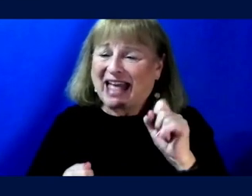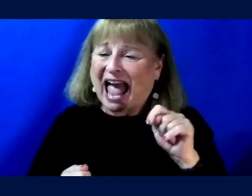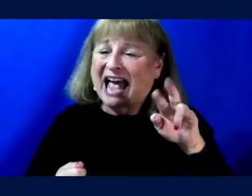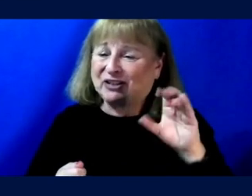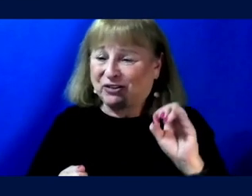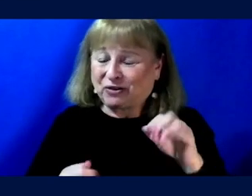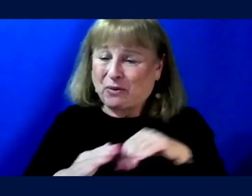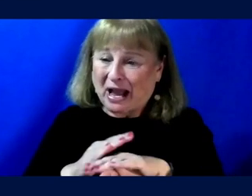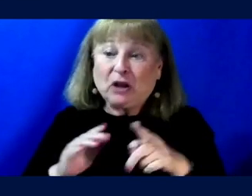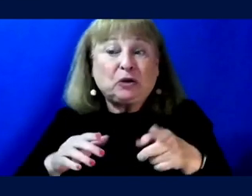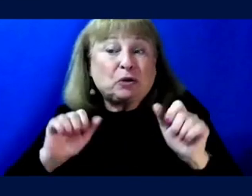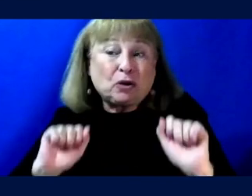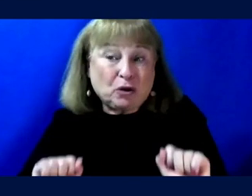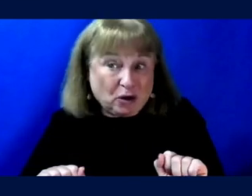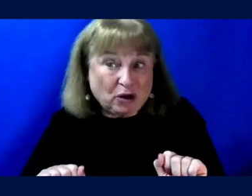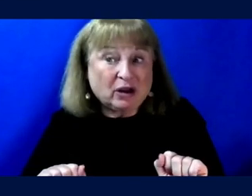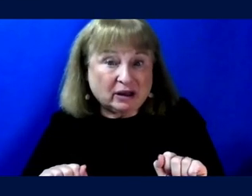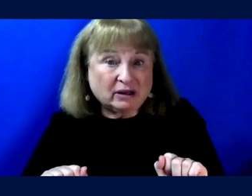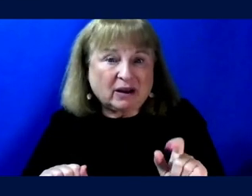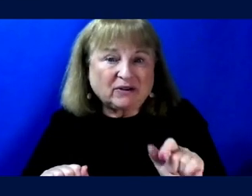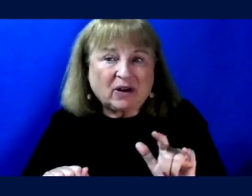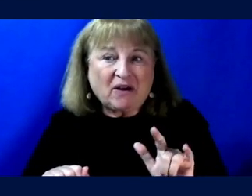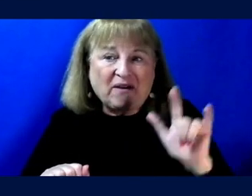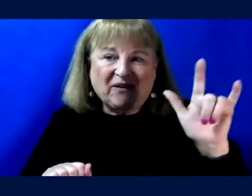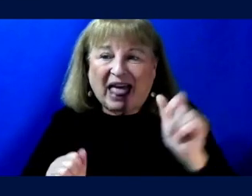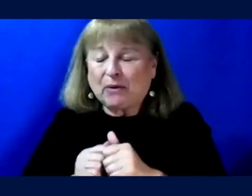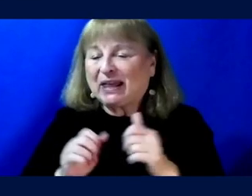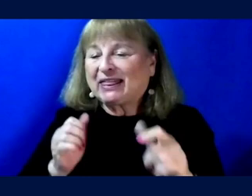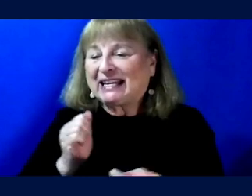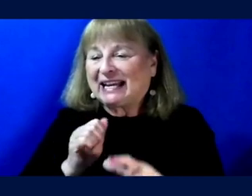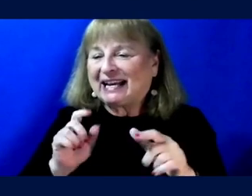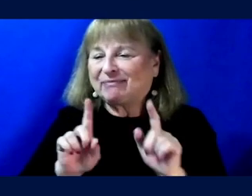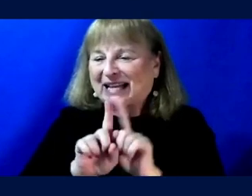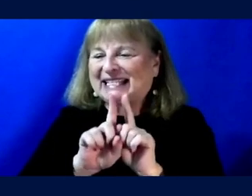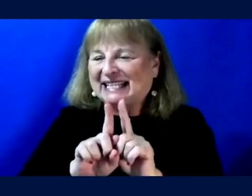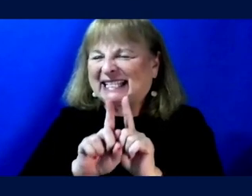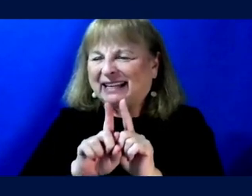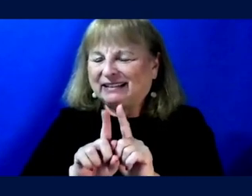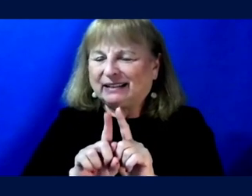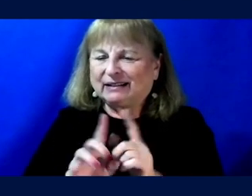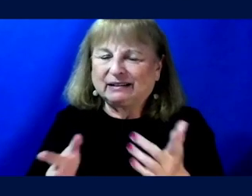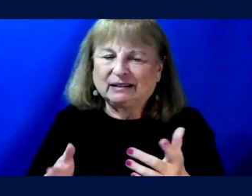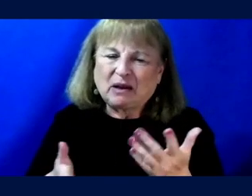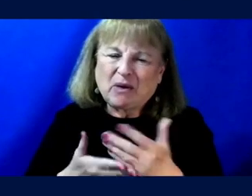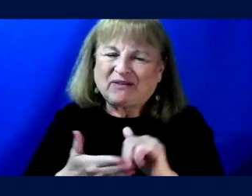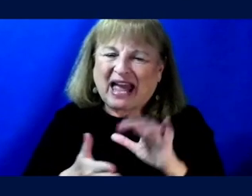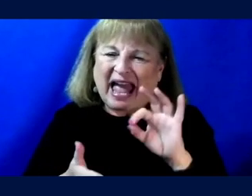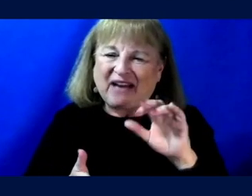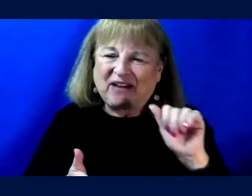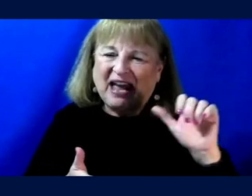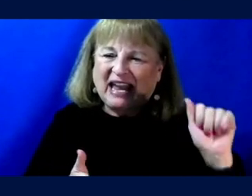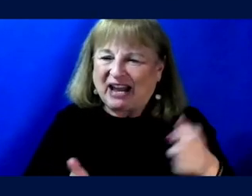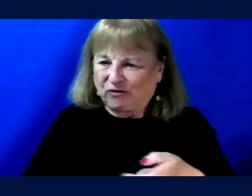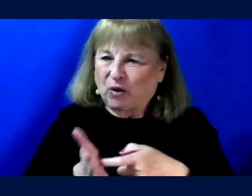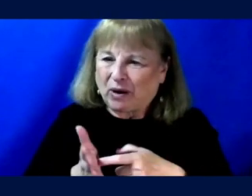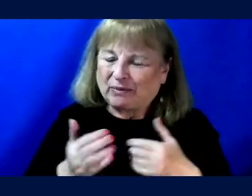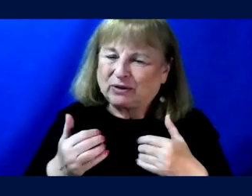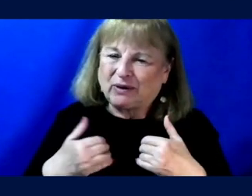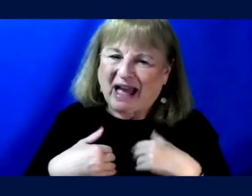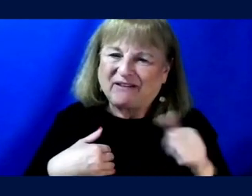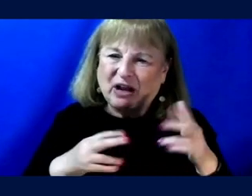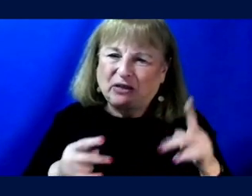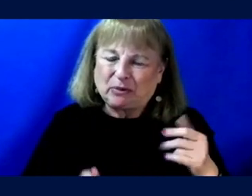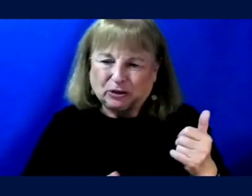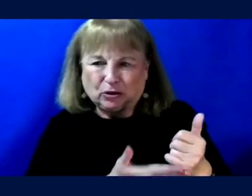But you could, you'd have to just fly with an assistance, right? So part of it is FAA requirement and having there be some more